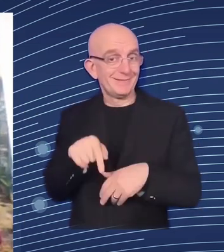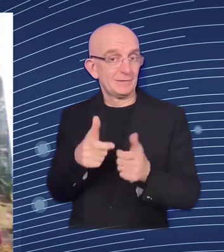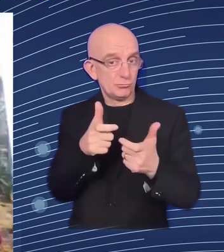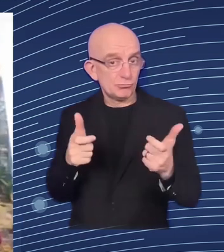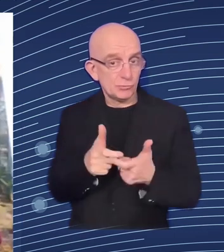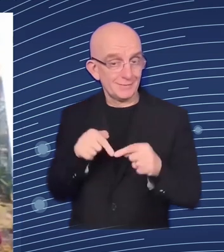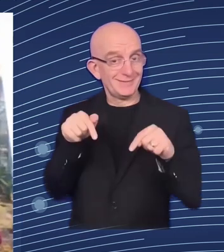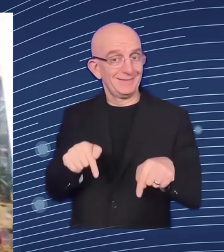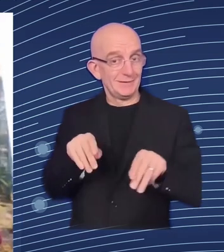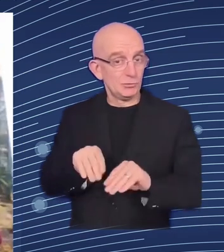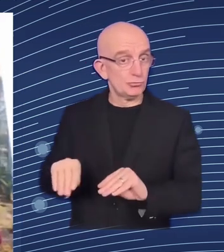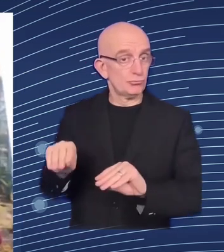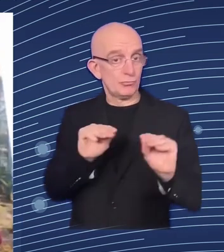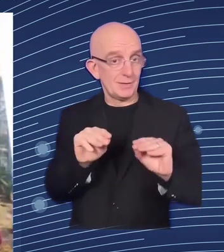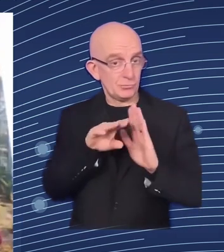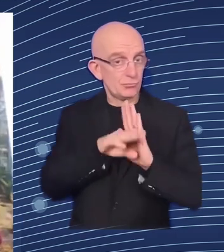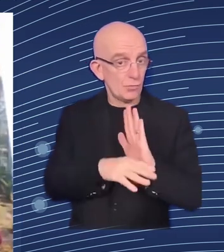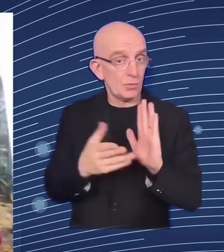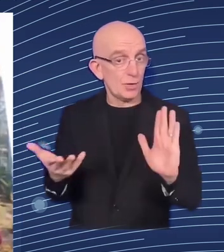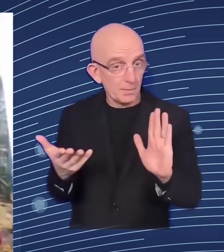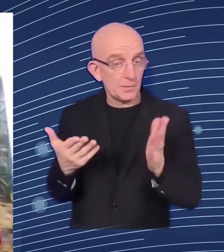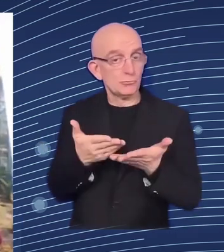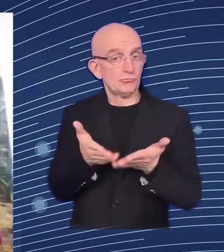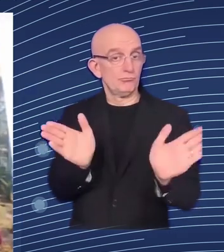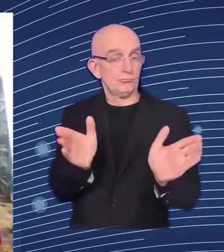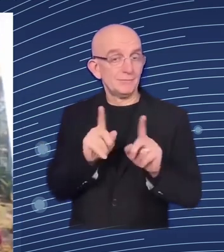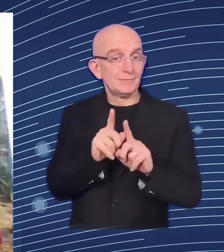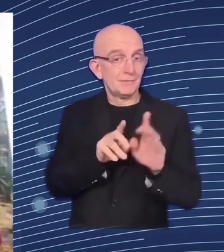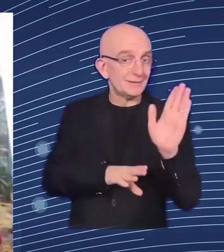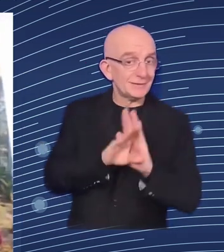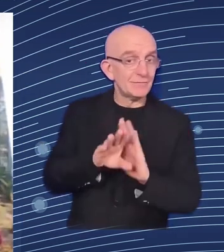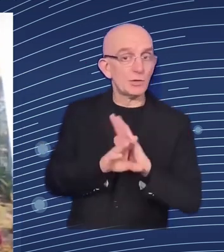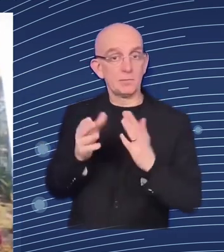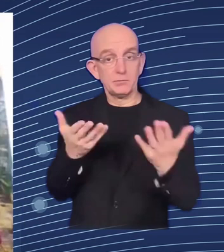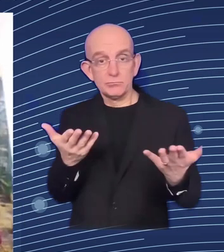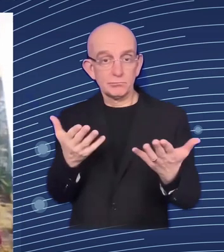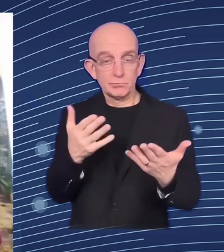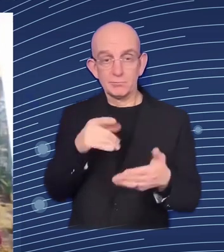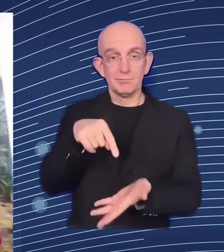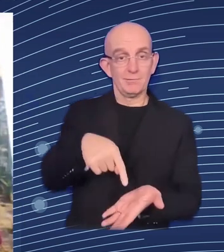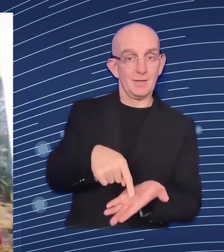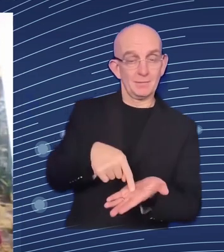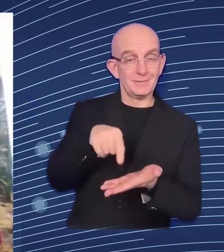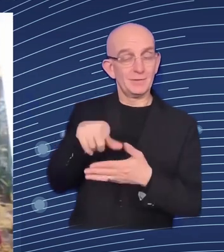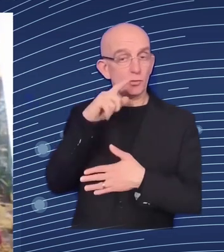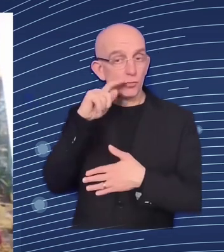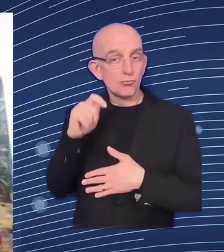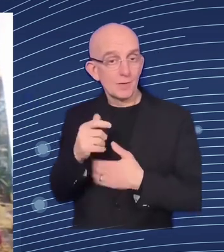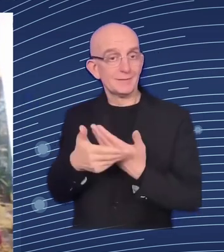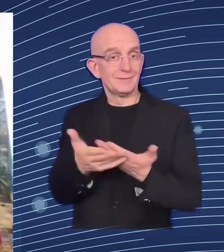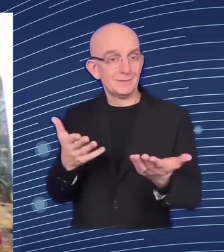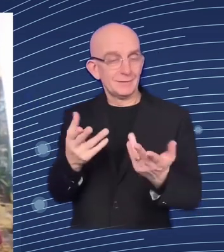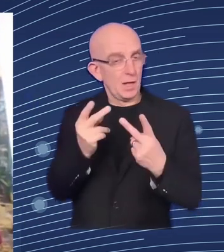it's very important to involve international organizations and large educational initiatives uh and therefore